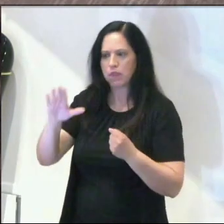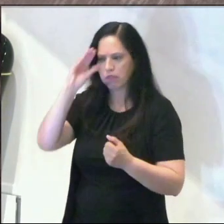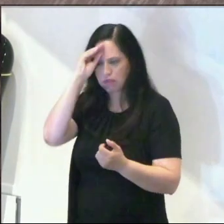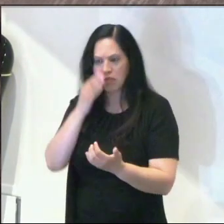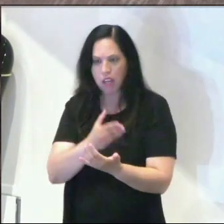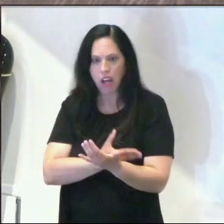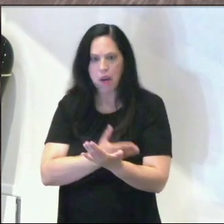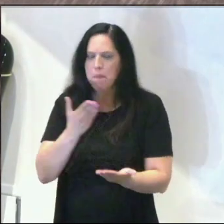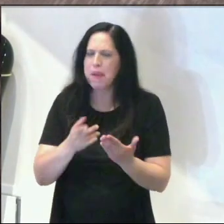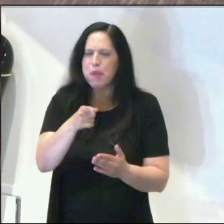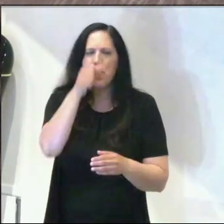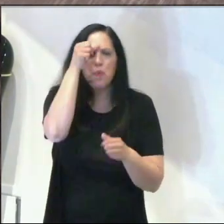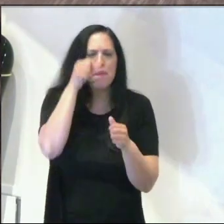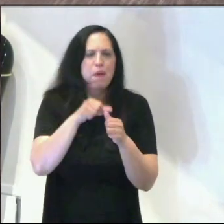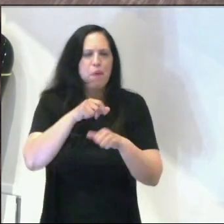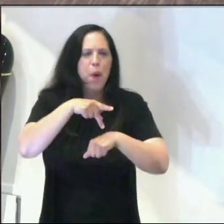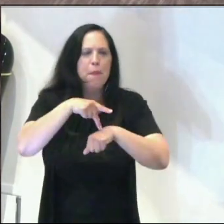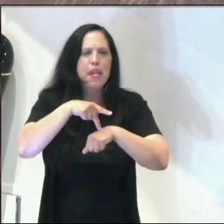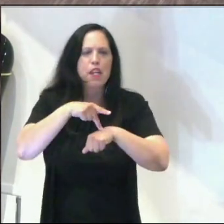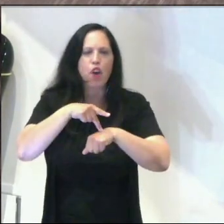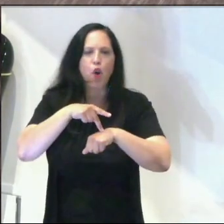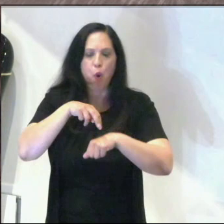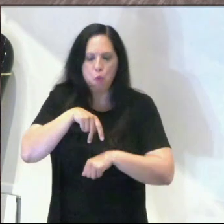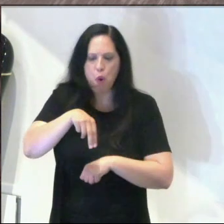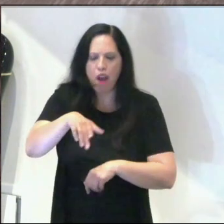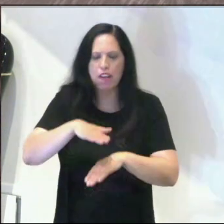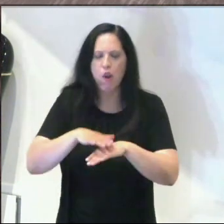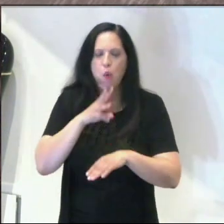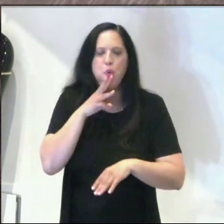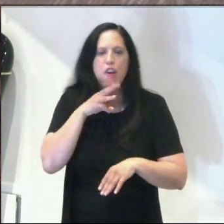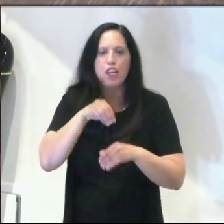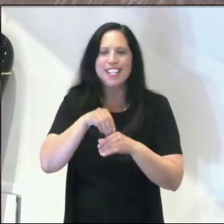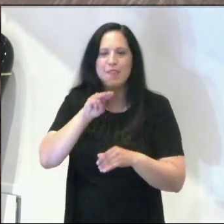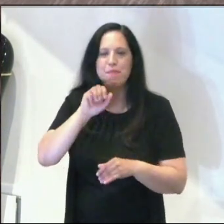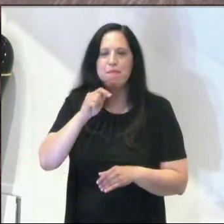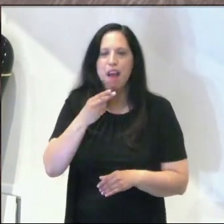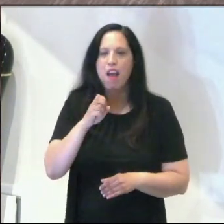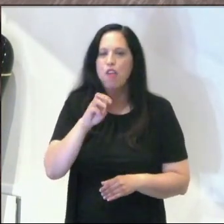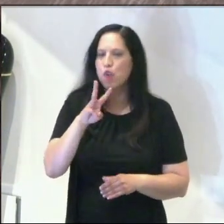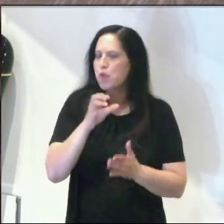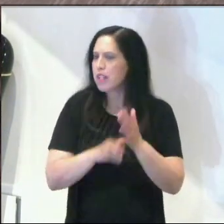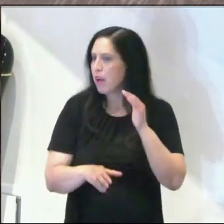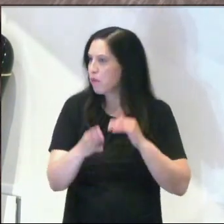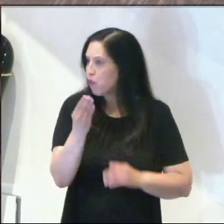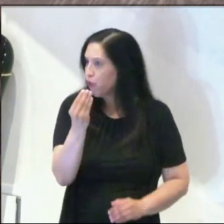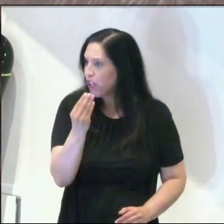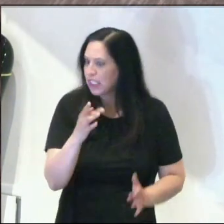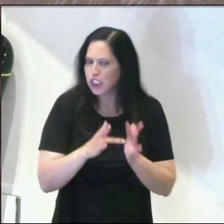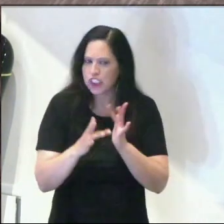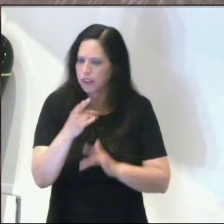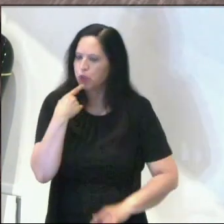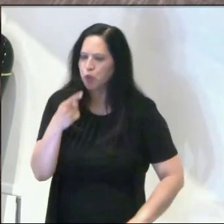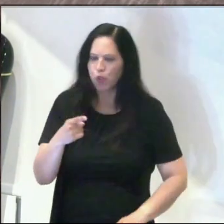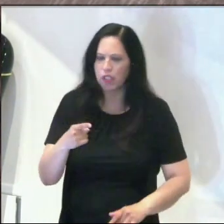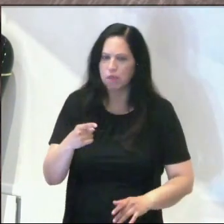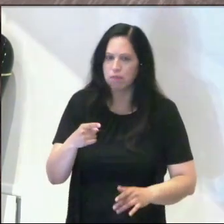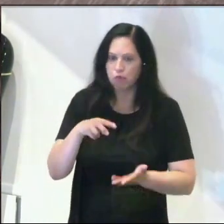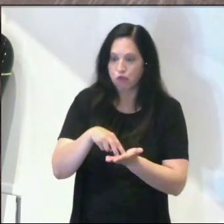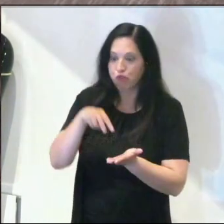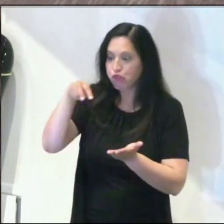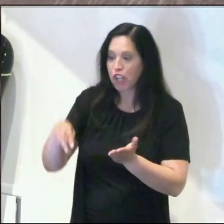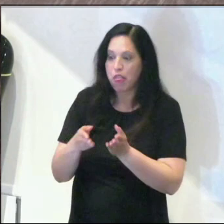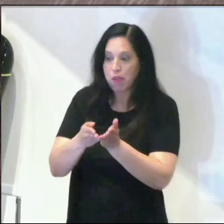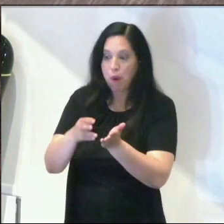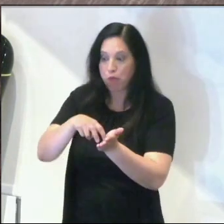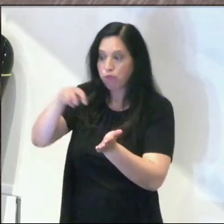You may remember the account of Peter walking on water in Matthew chapter 14. Jesus says, get out of the boat. Everything's cool, right? Matthew's